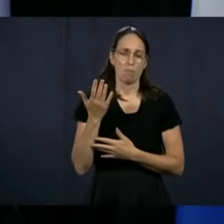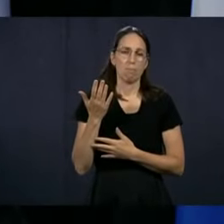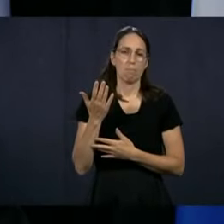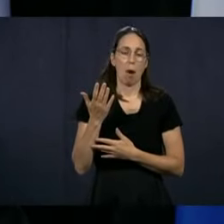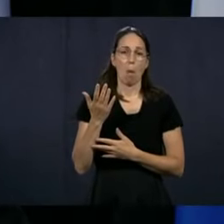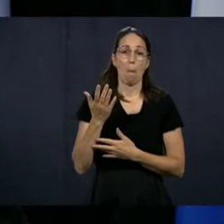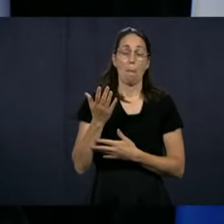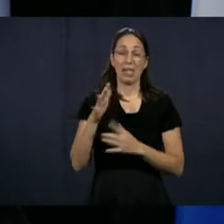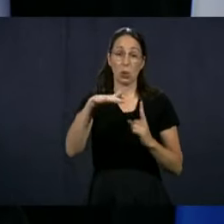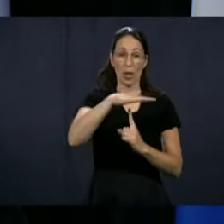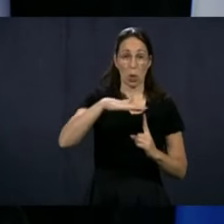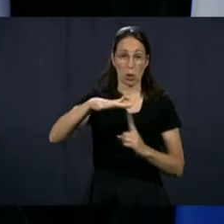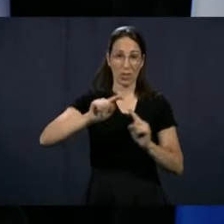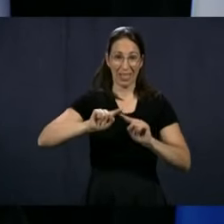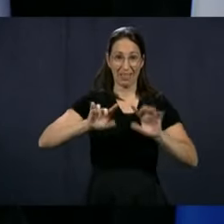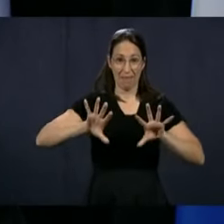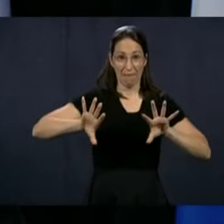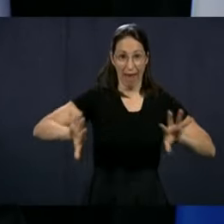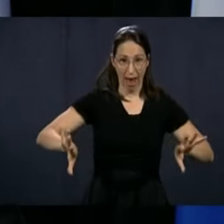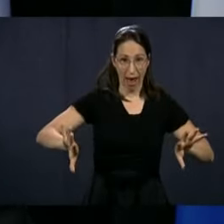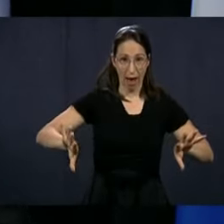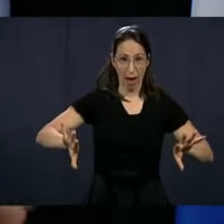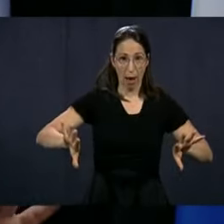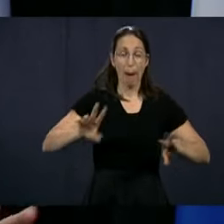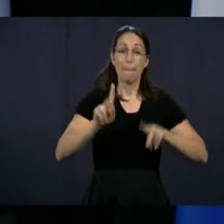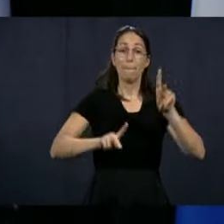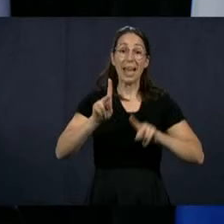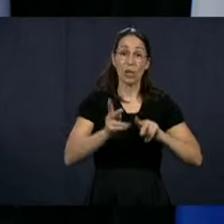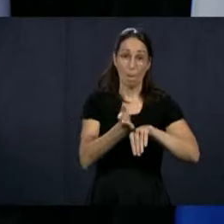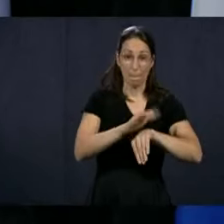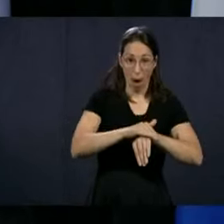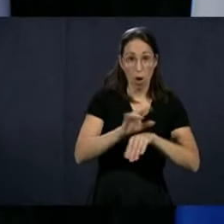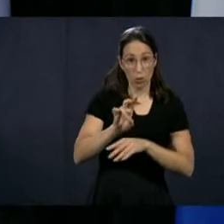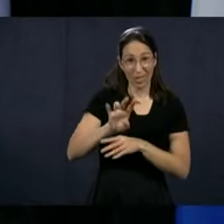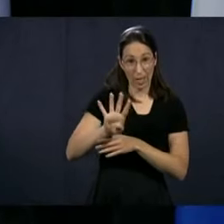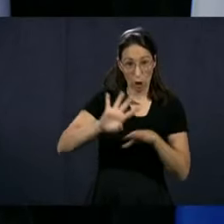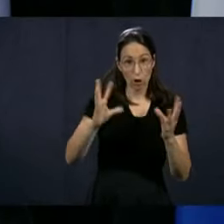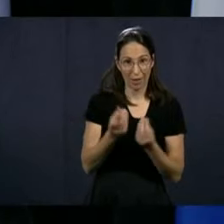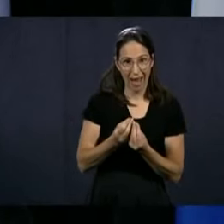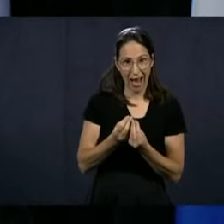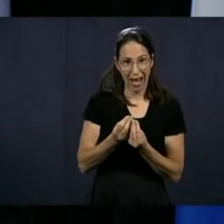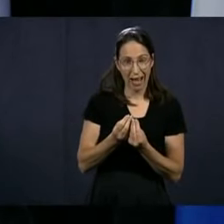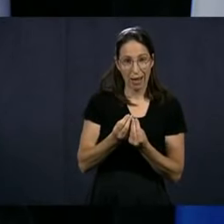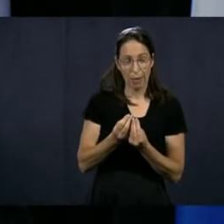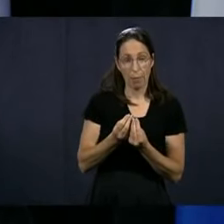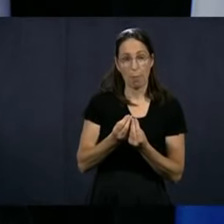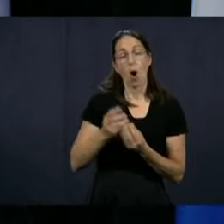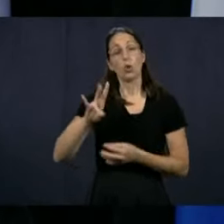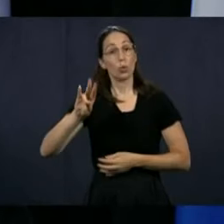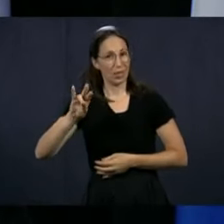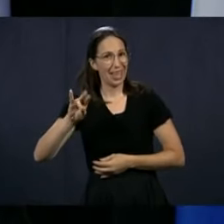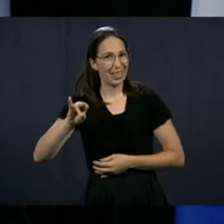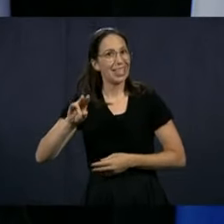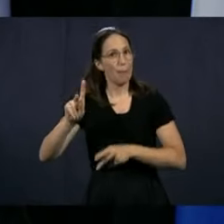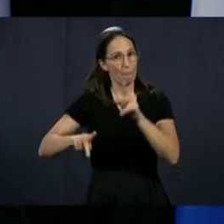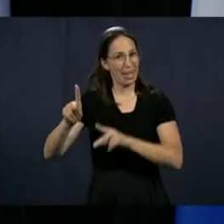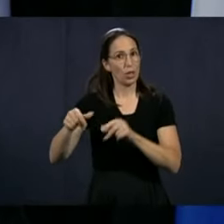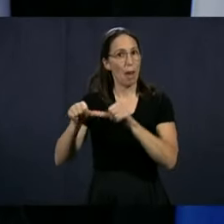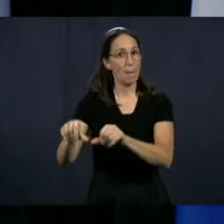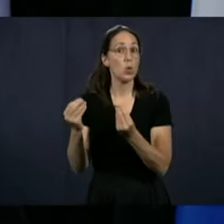again look at the fact that we have two worlds out of the 74. There are 70 of those people who lived in